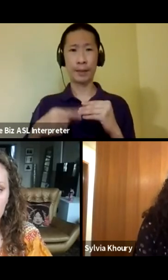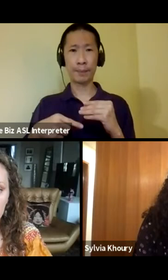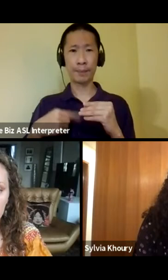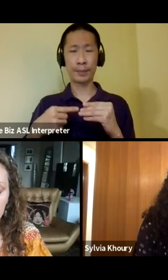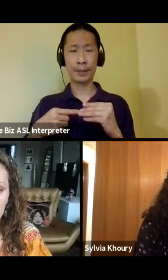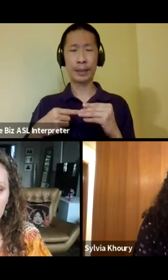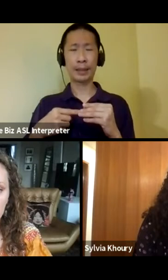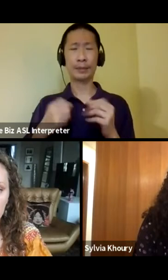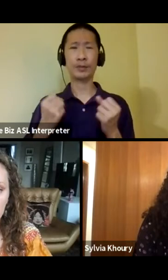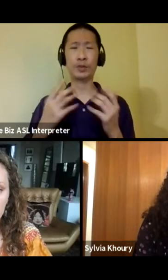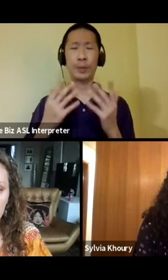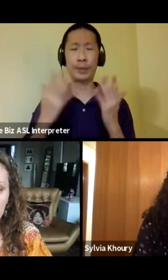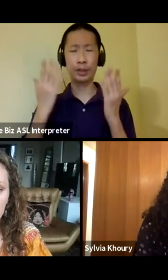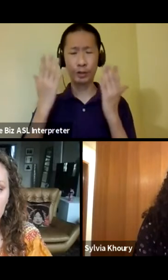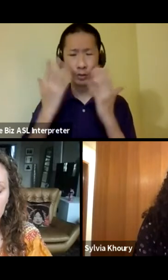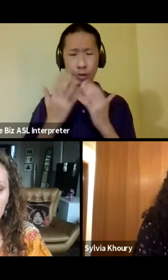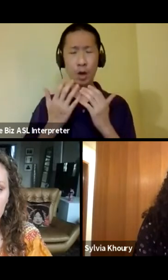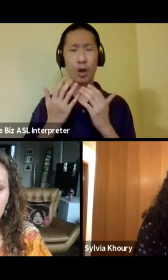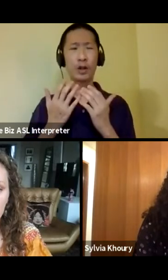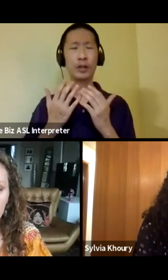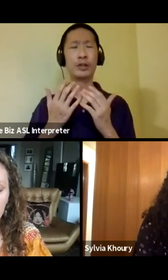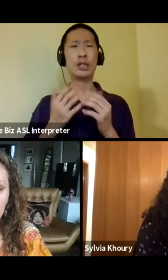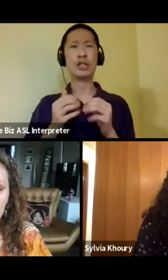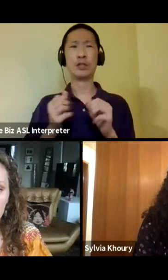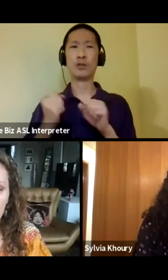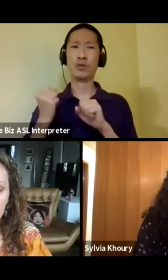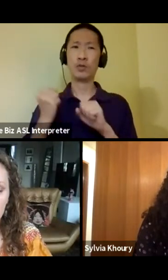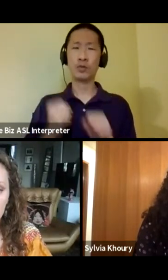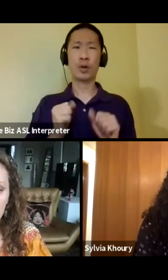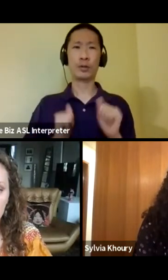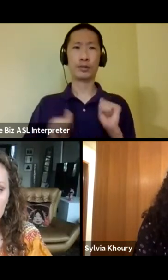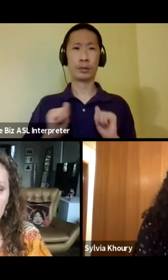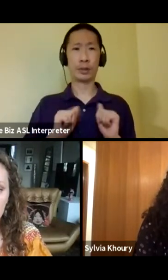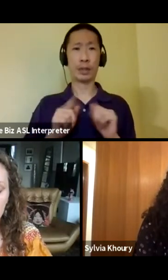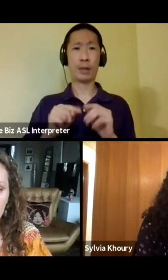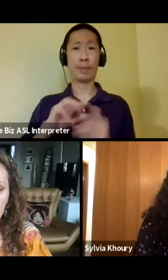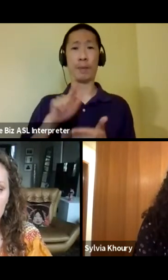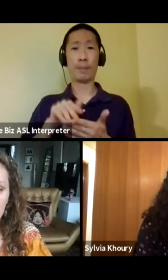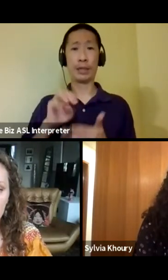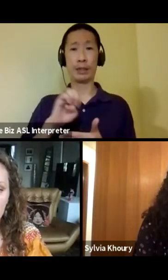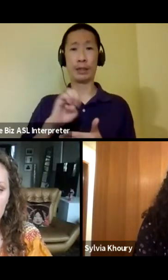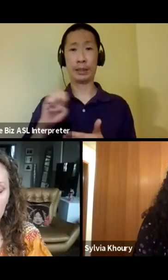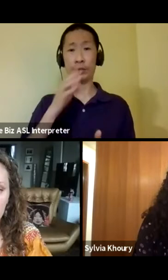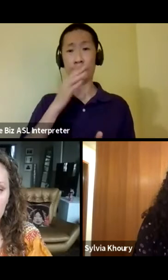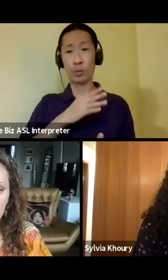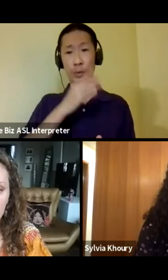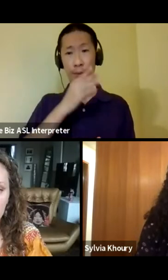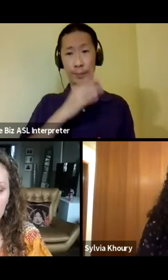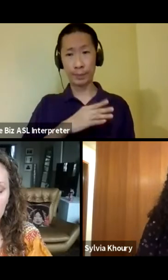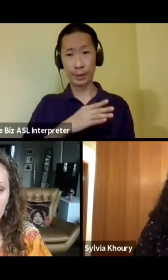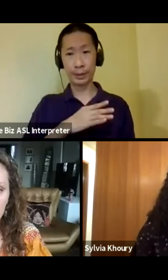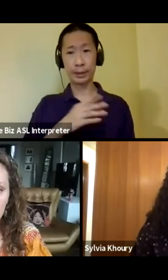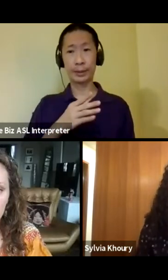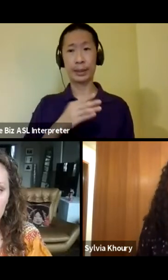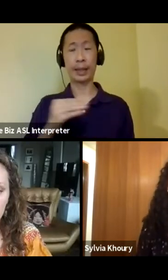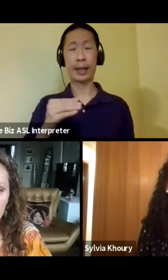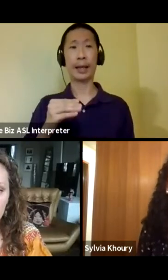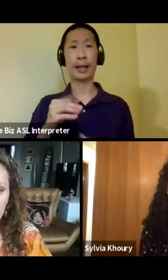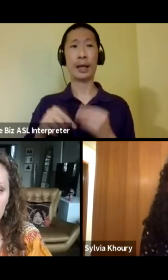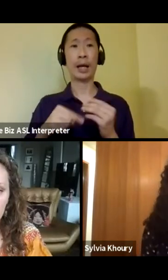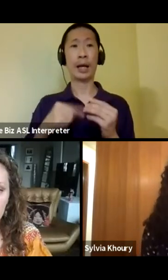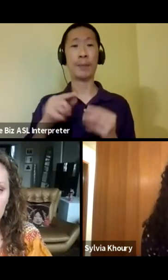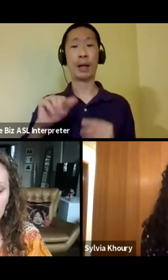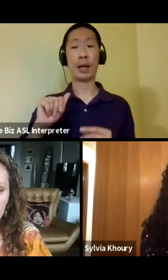so many dark, uh, dramatic narratives, especially about Middle Eastern women, um, uh, and especially about